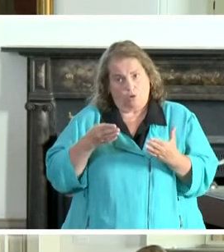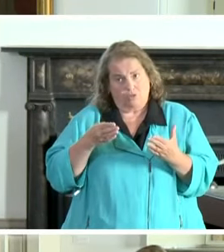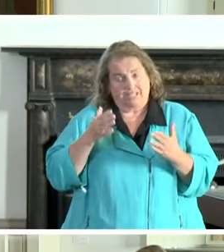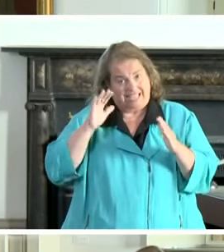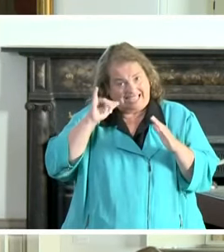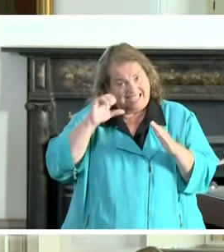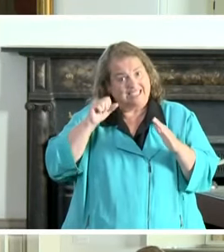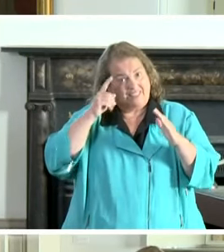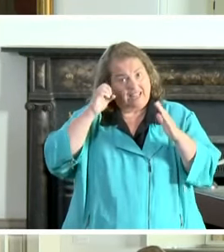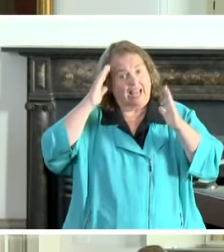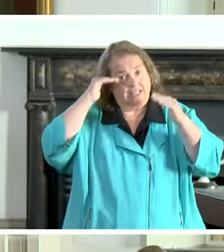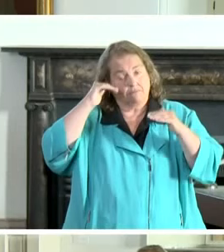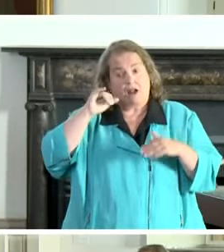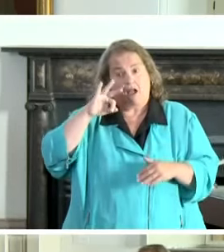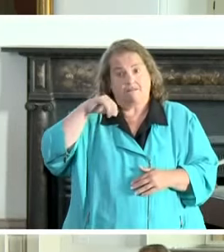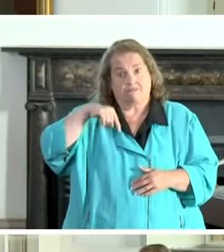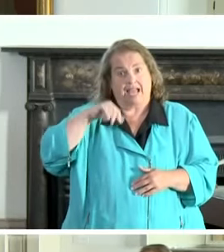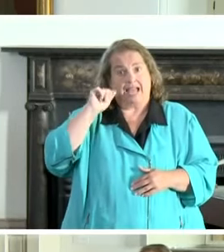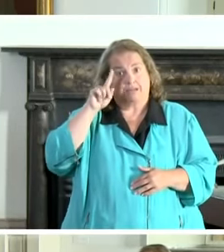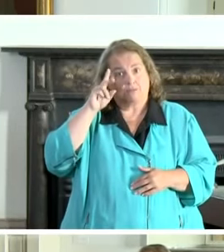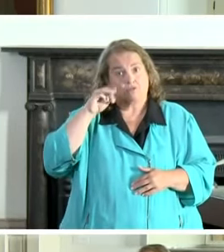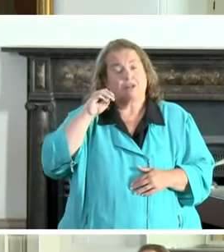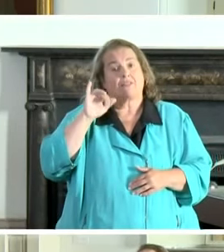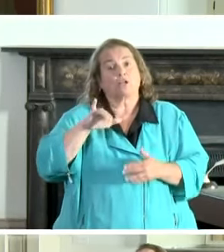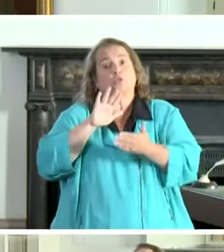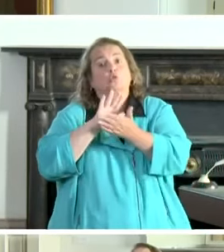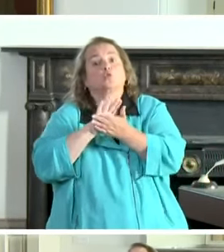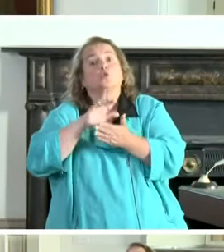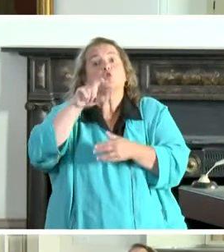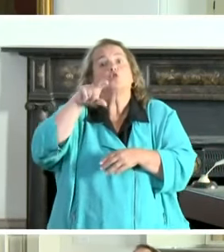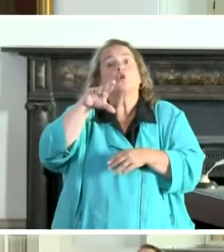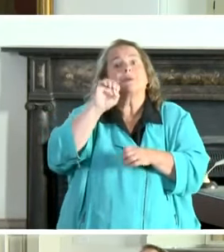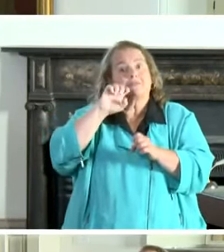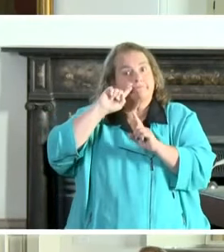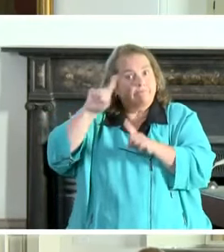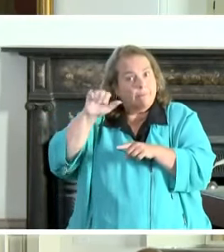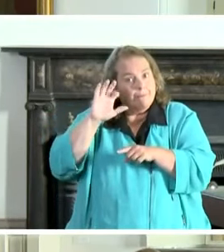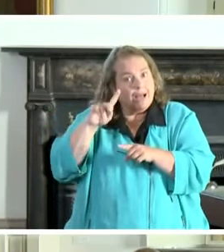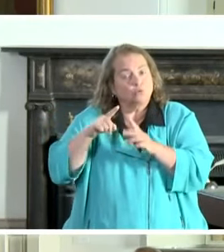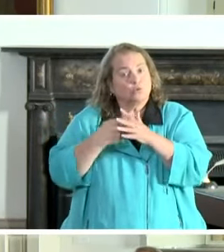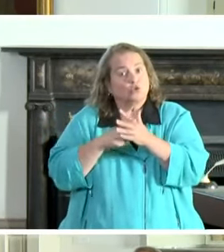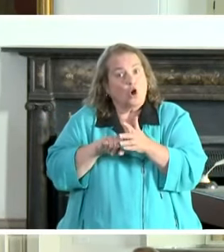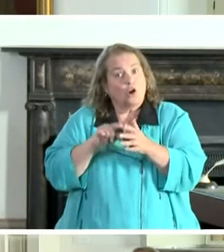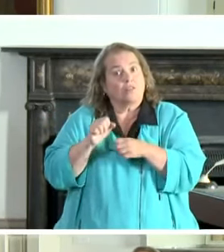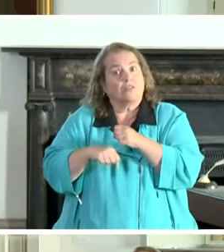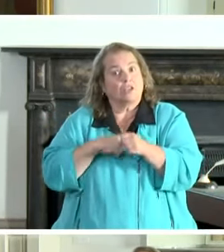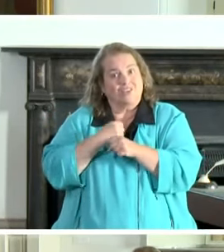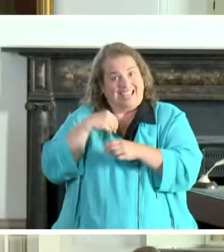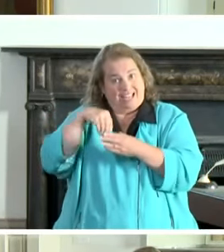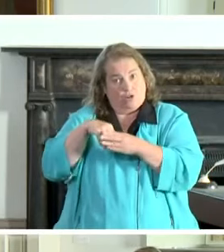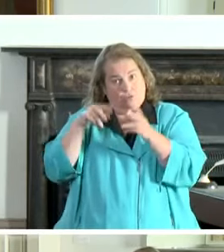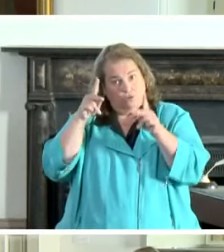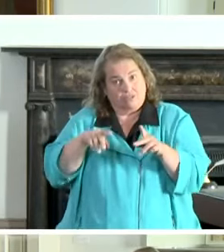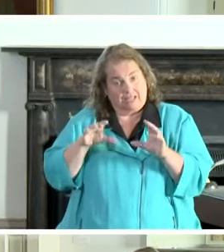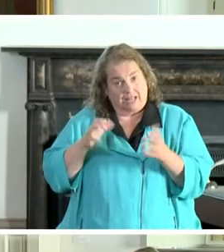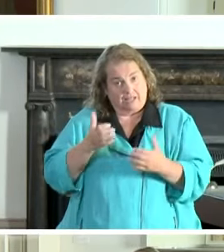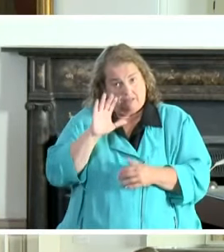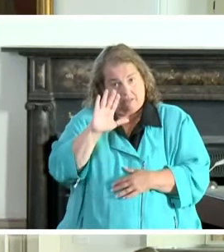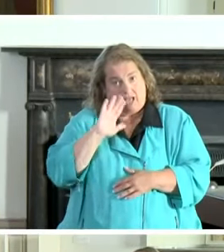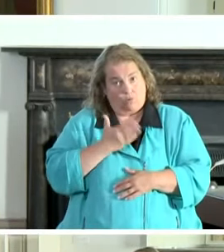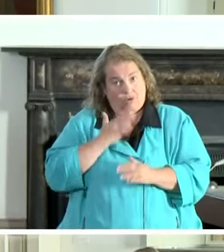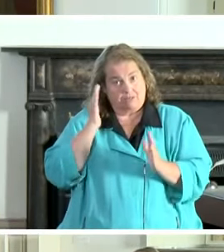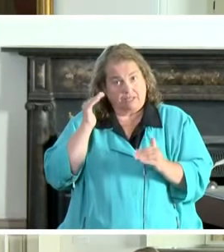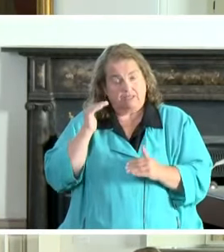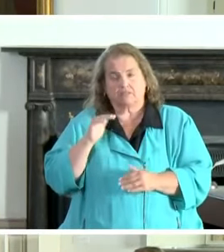expectation of the administration that schools should be returning to start the year as in-person classes? Well, and I